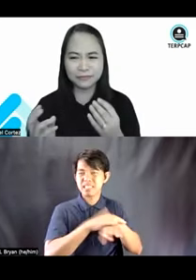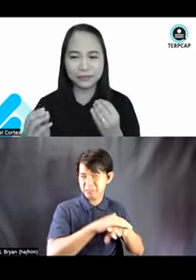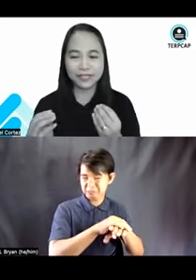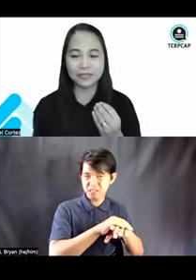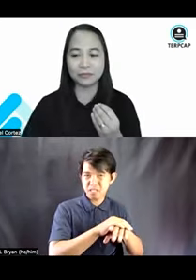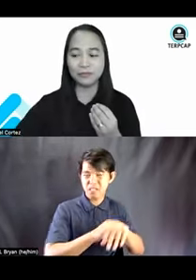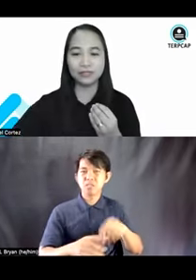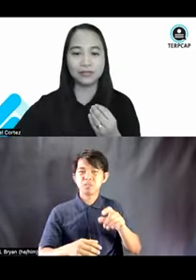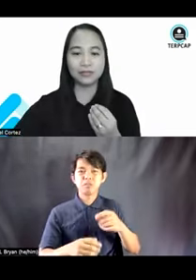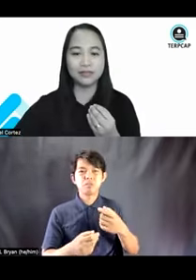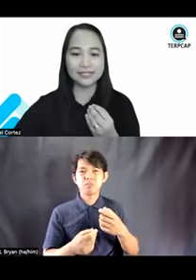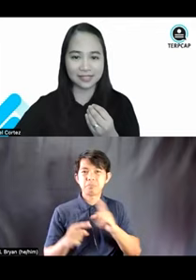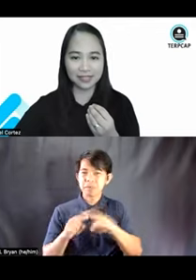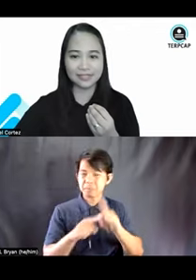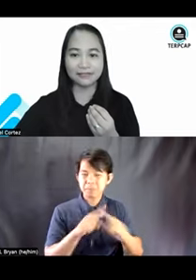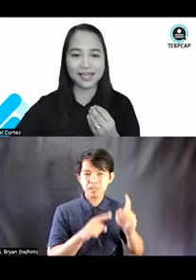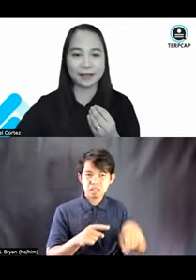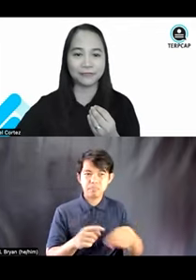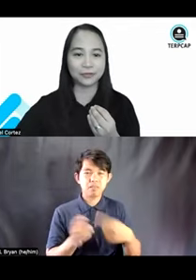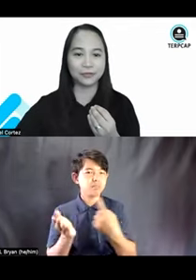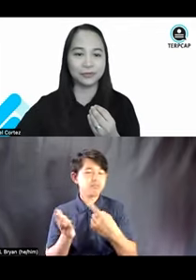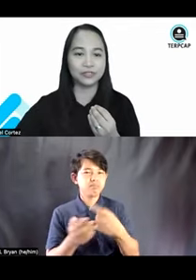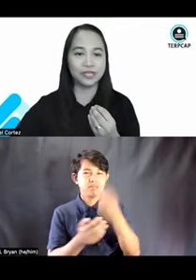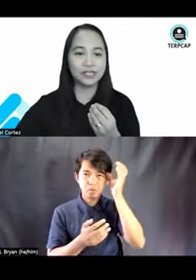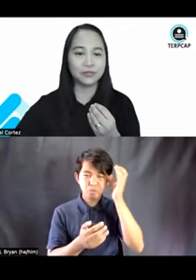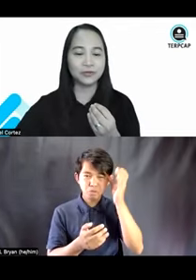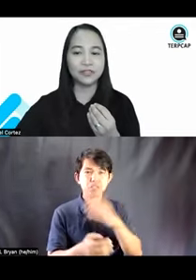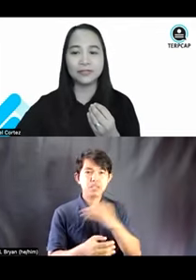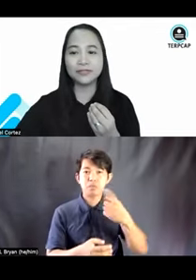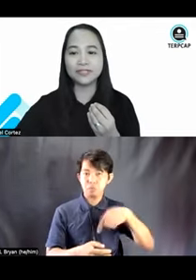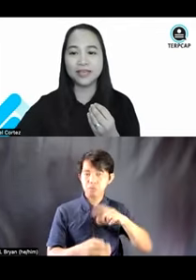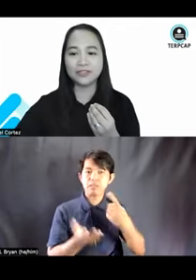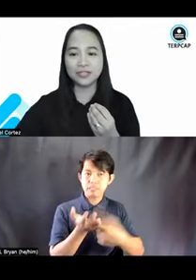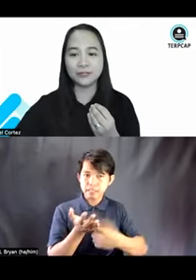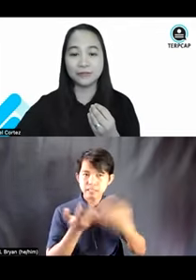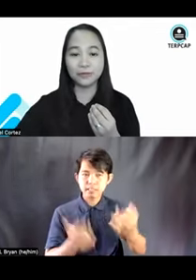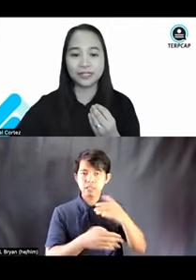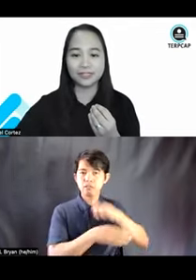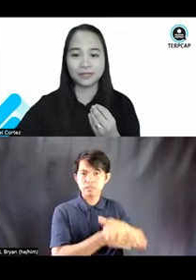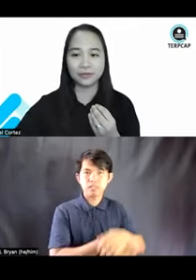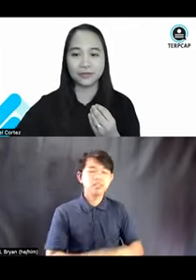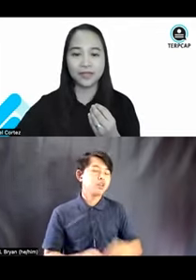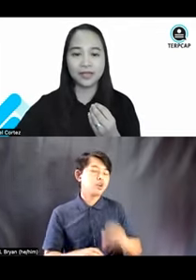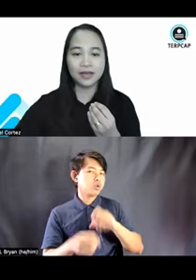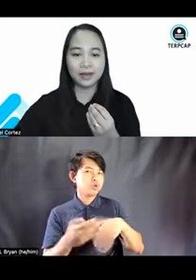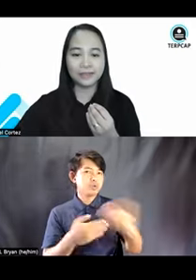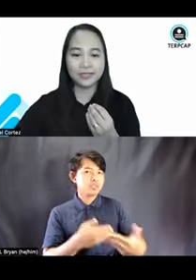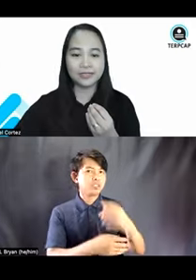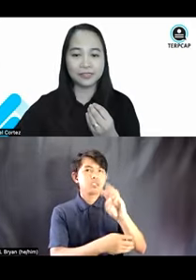mindful things that we will discuss this afternoon. So, WCAG 2.0,